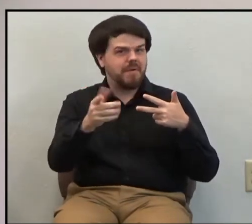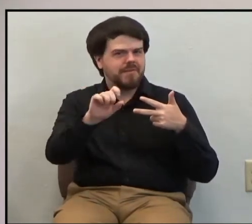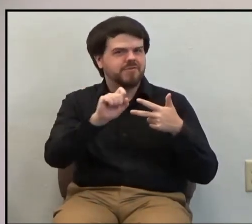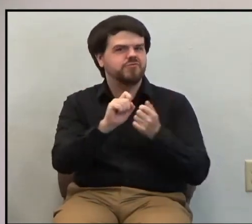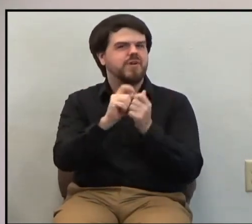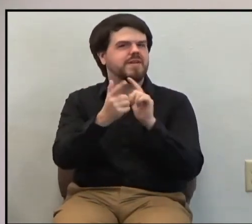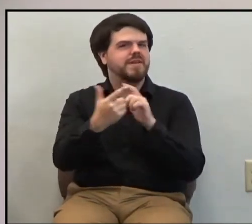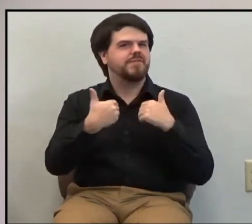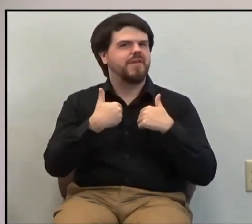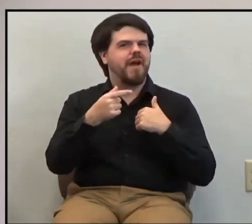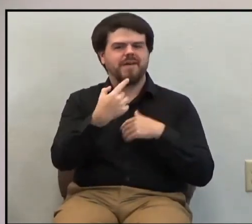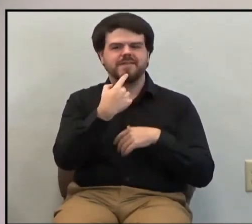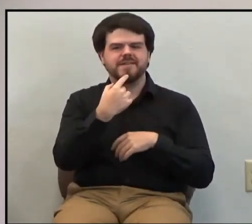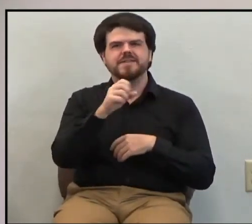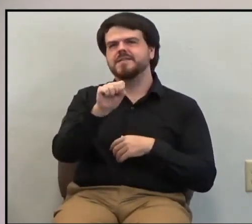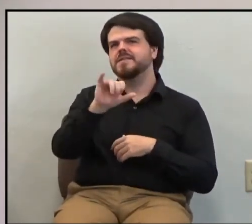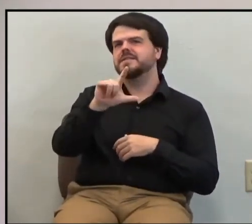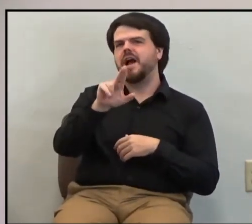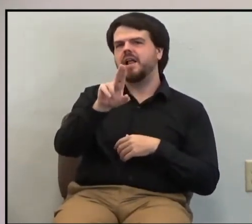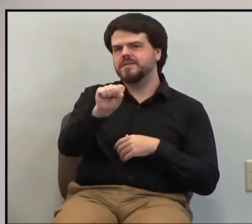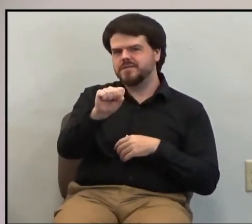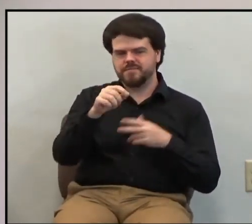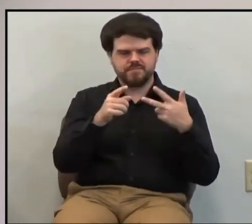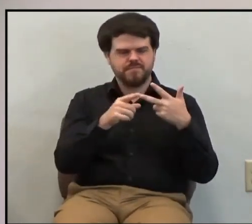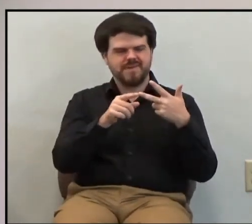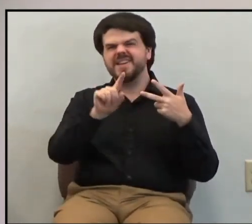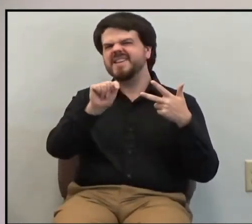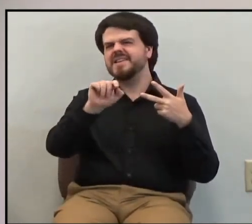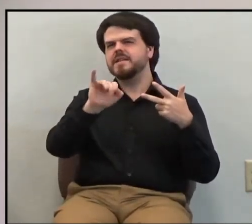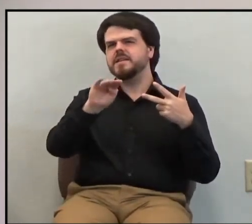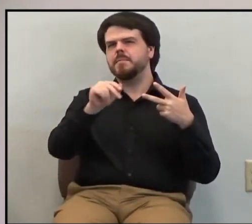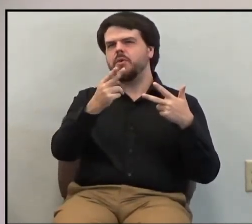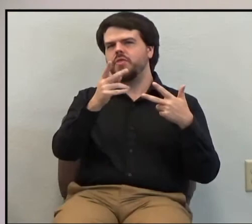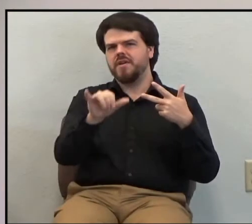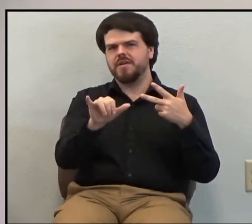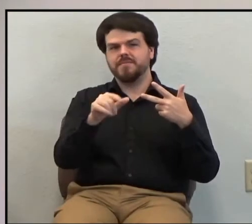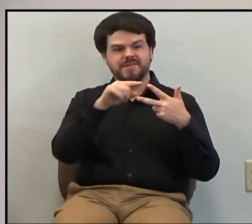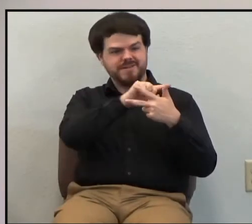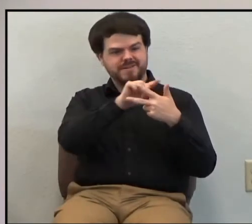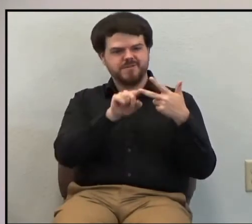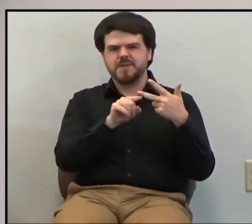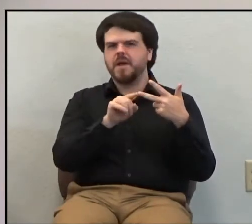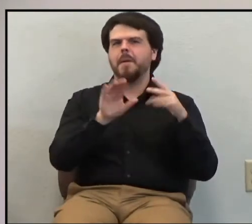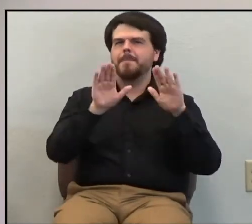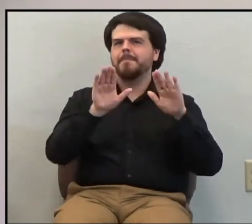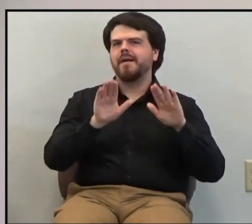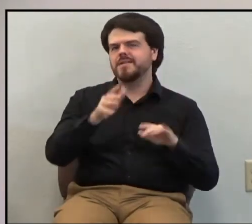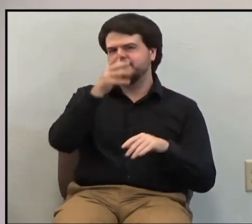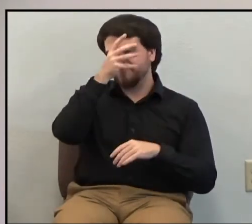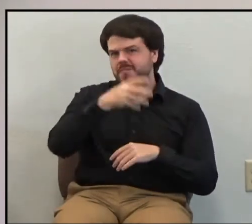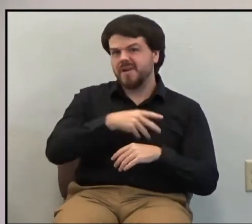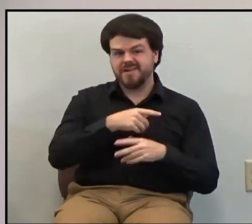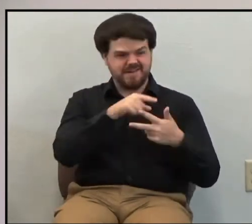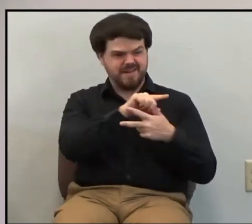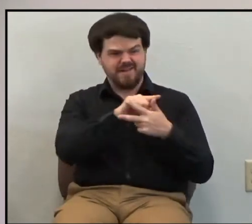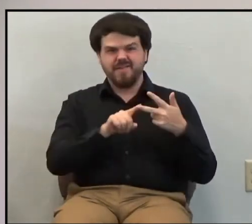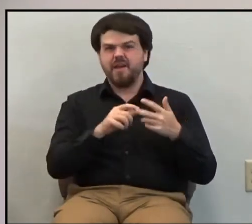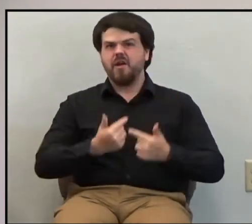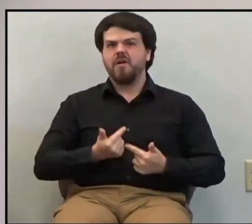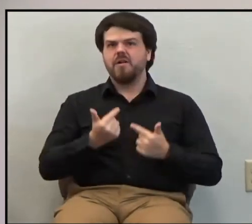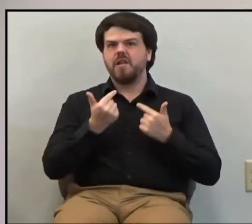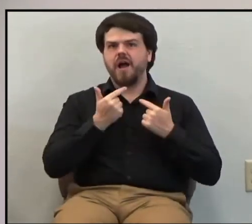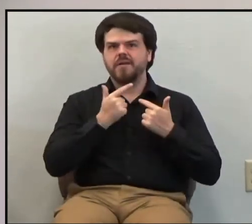Silas, and Timothy, had risked their lives, these three magnificent men had risked their very lives